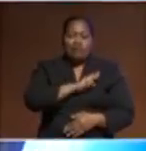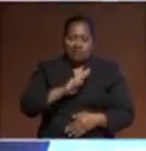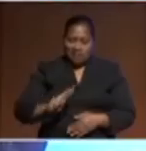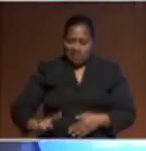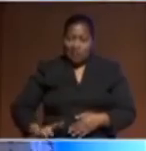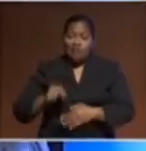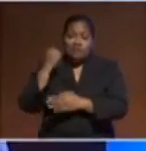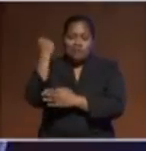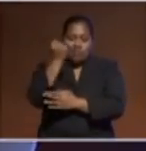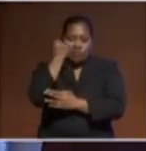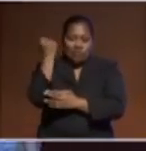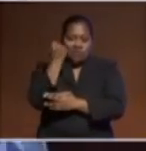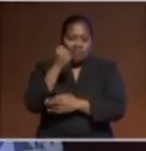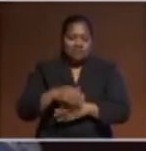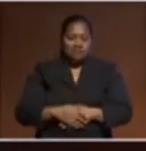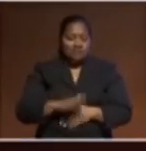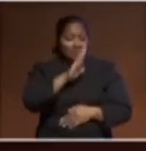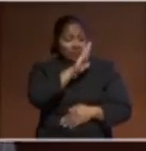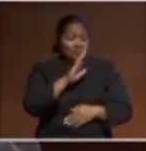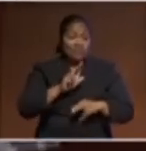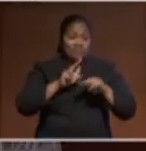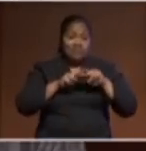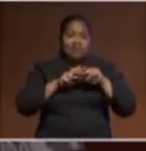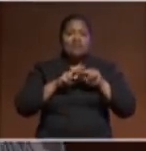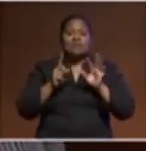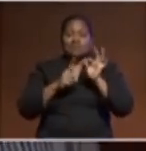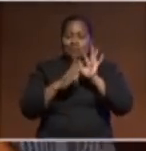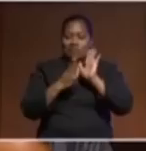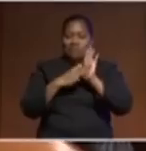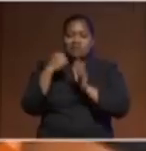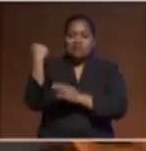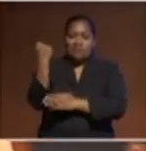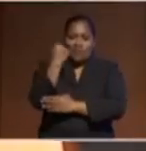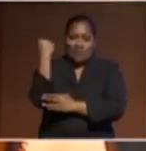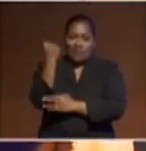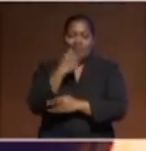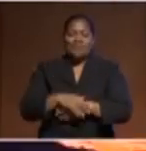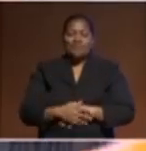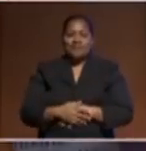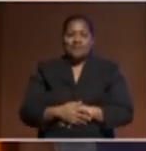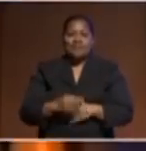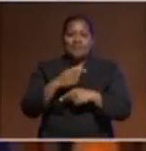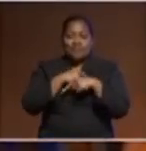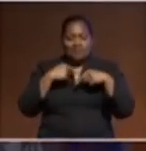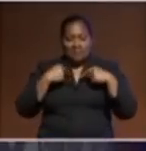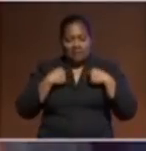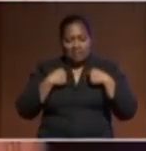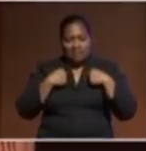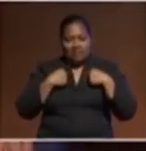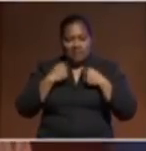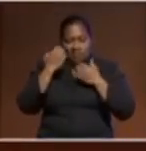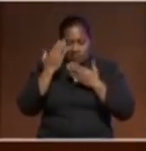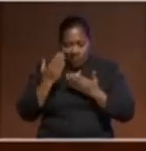Her father was himself a Prime Minister of Samoa. So we are indeed privileged and honored to have her